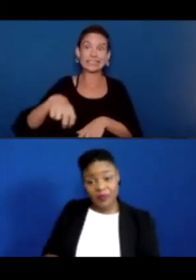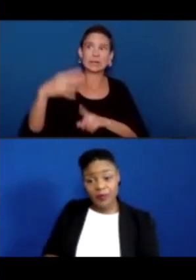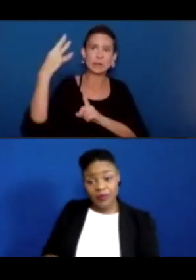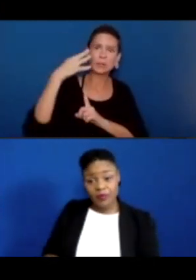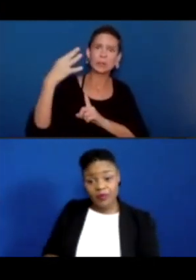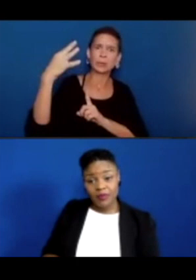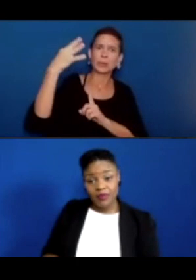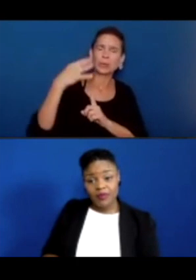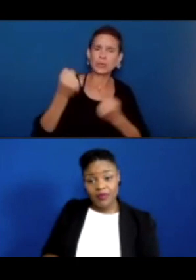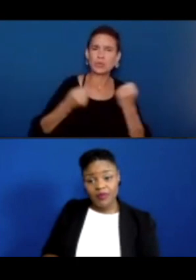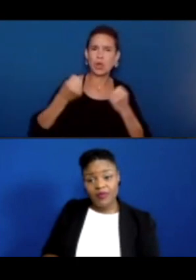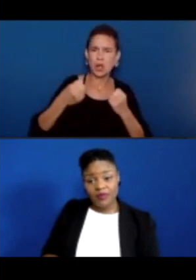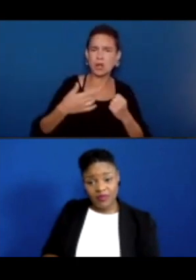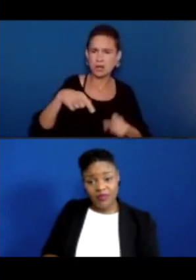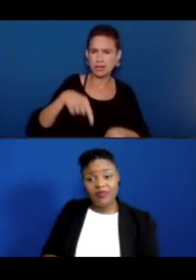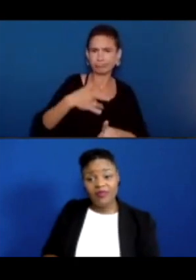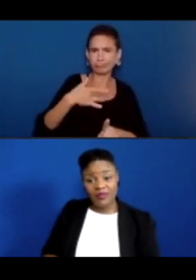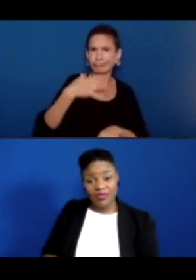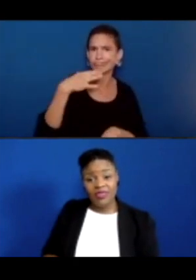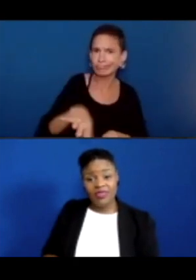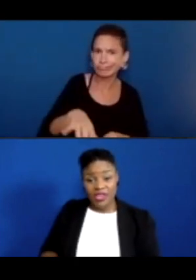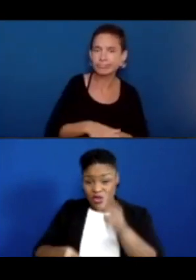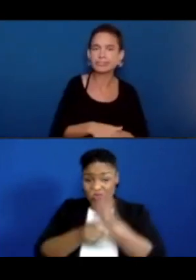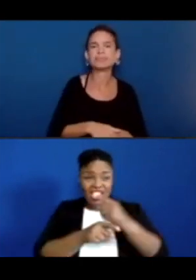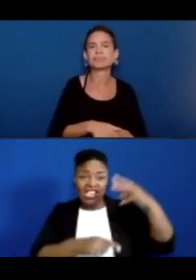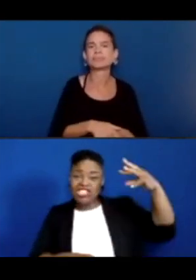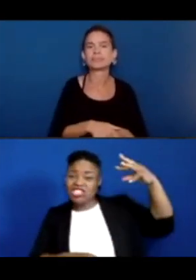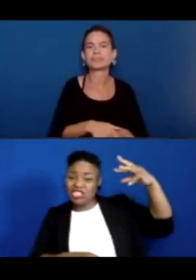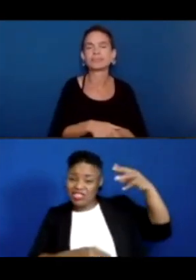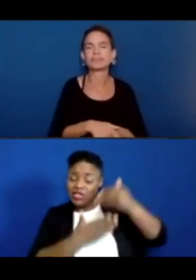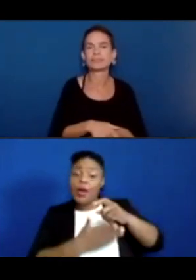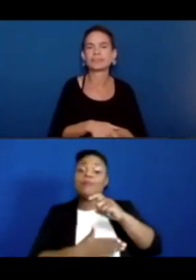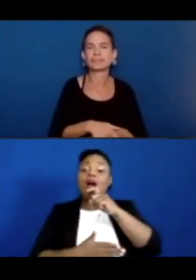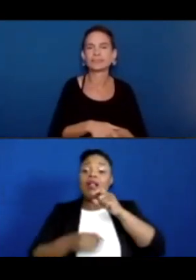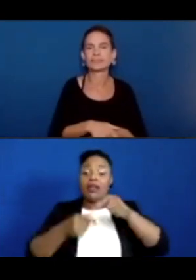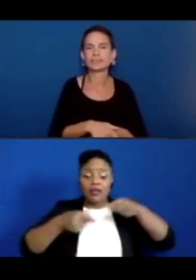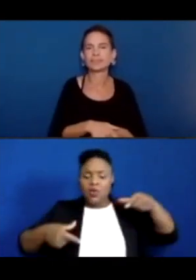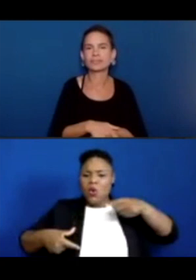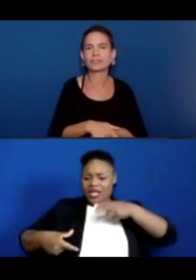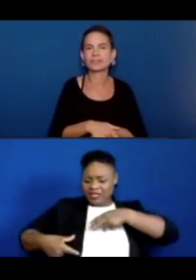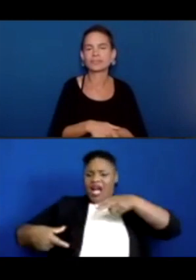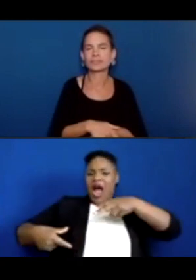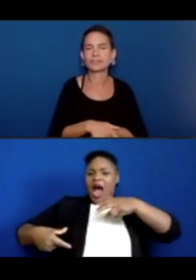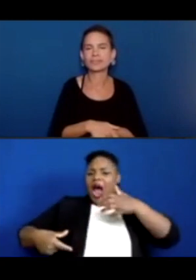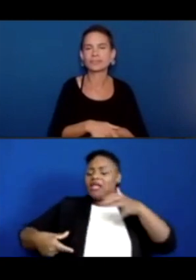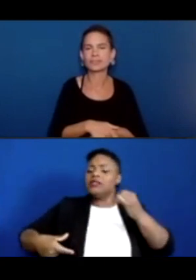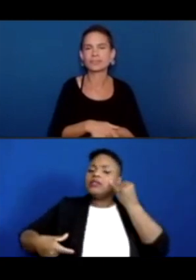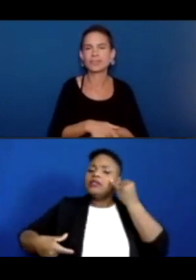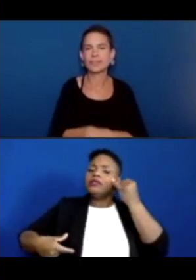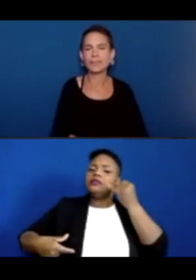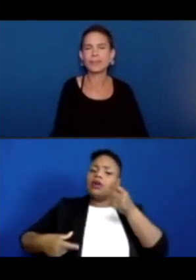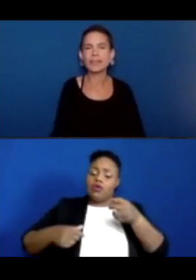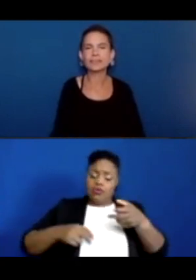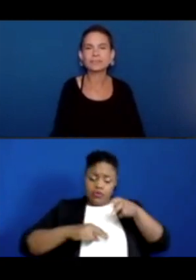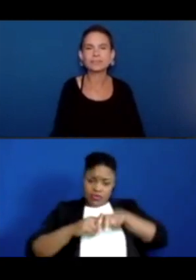the melt part, it's really hot, right? And so, what you know is when you get into the car, you don't want to feel that seatbelt part